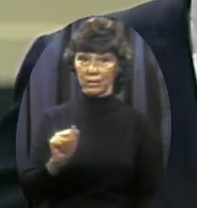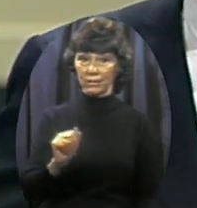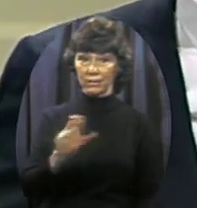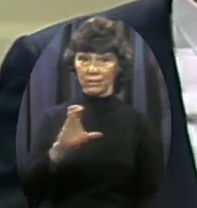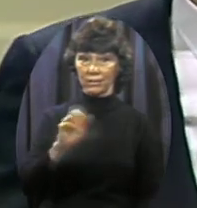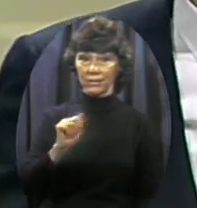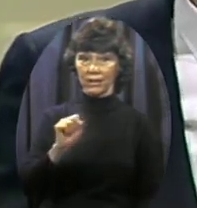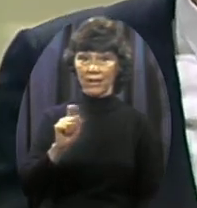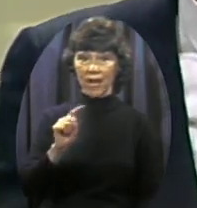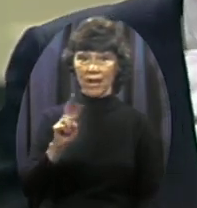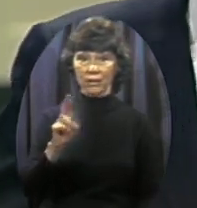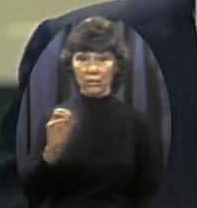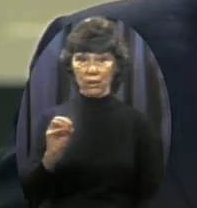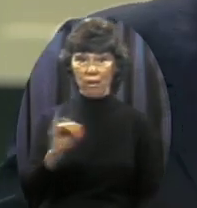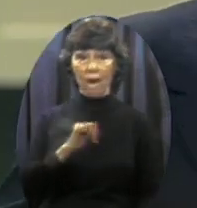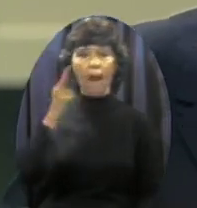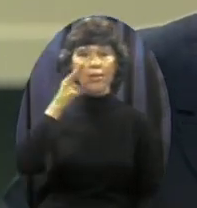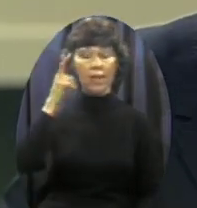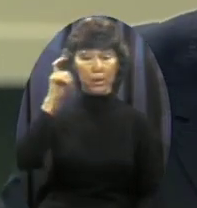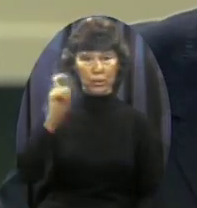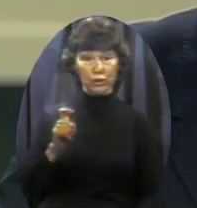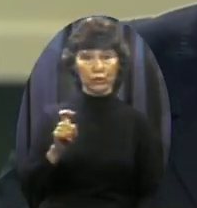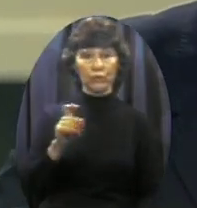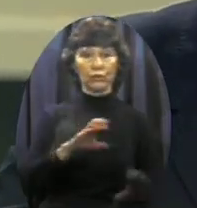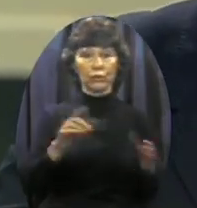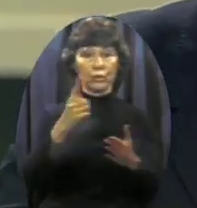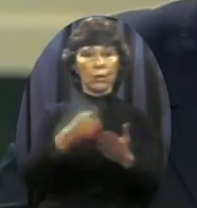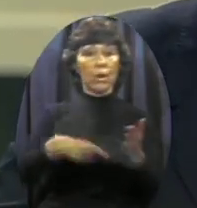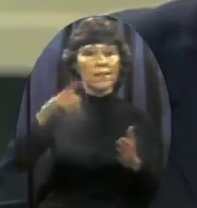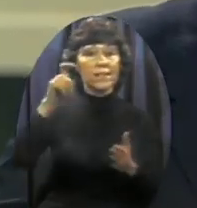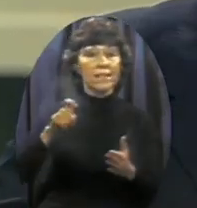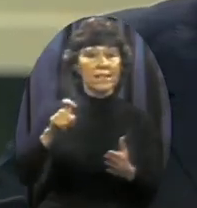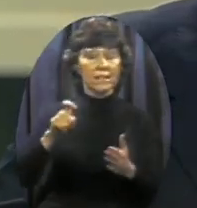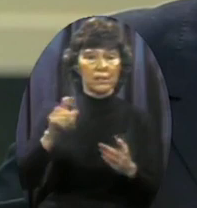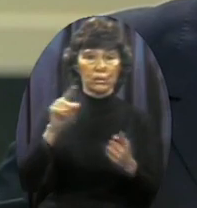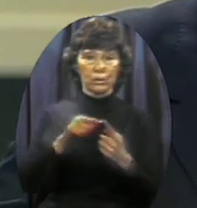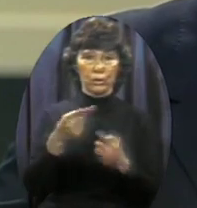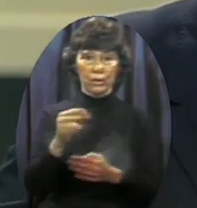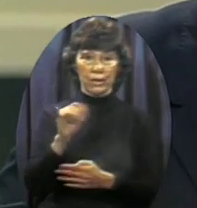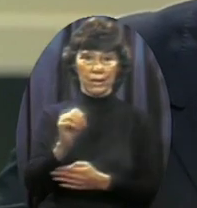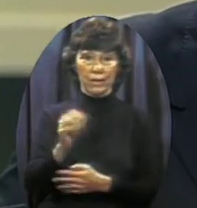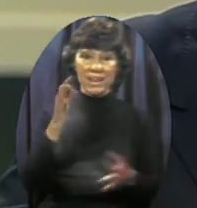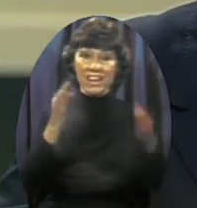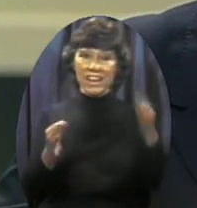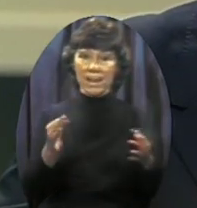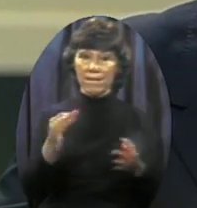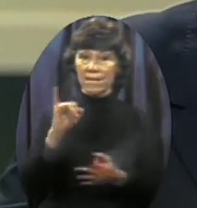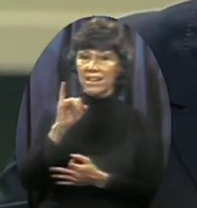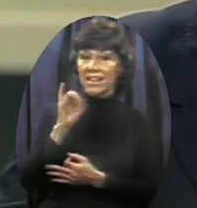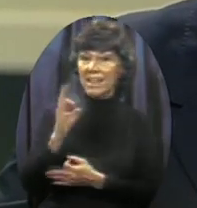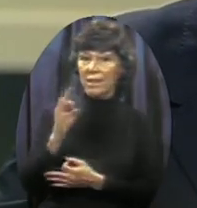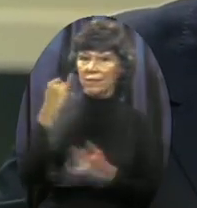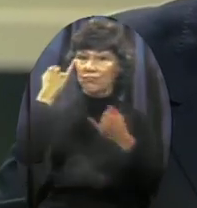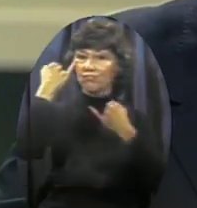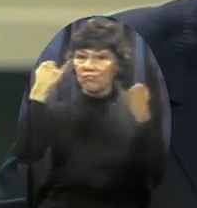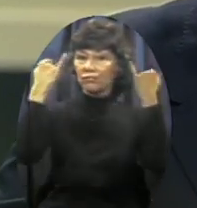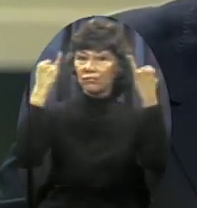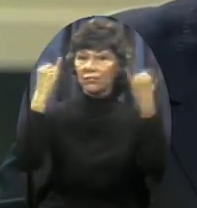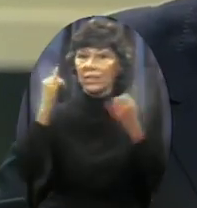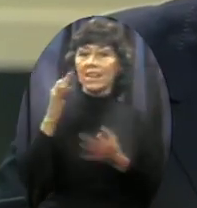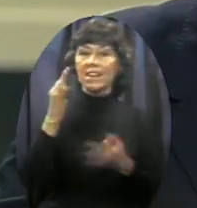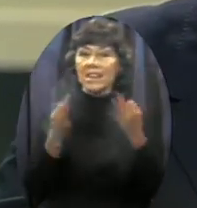we need to do to him If our President suggested An invasion of Cuba today I'd volunteer